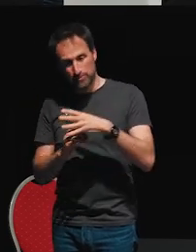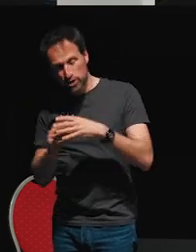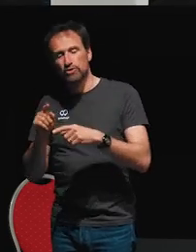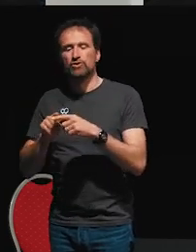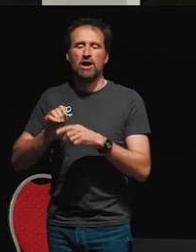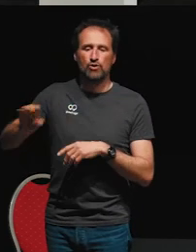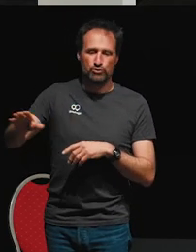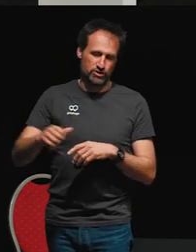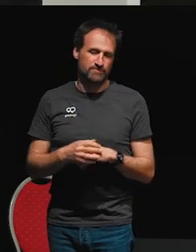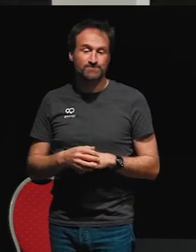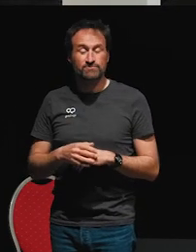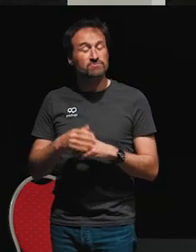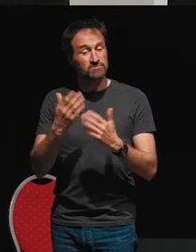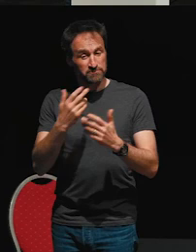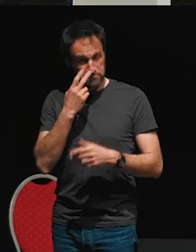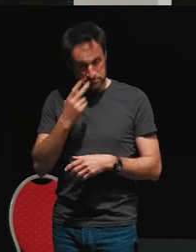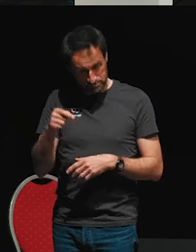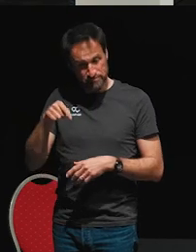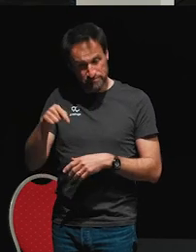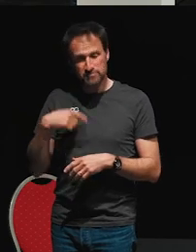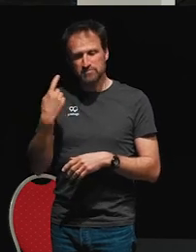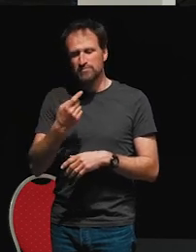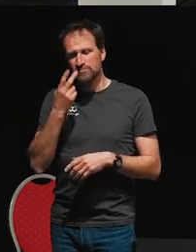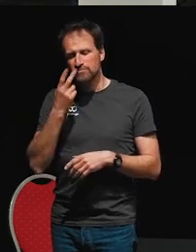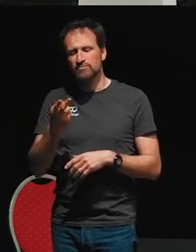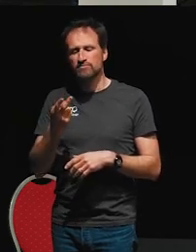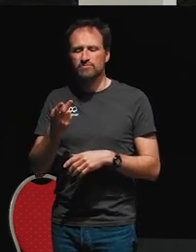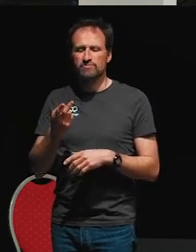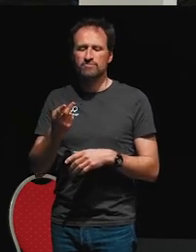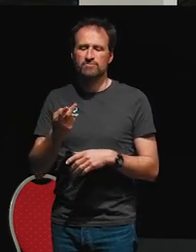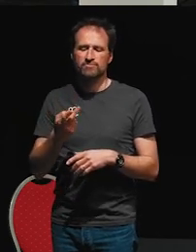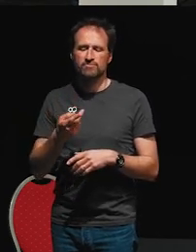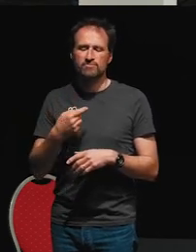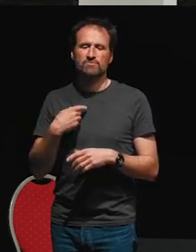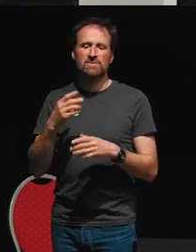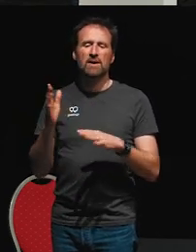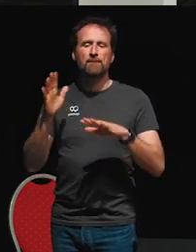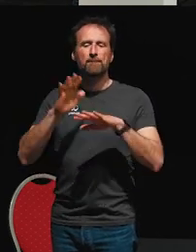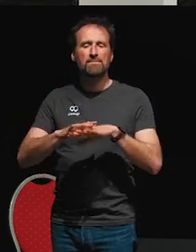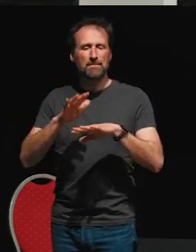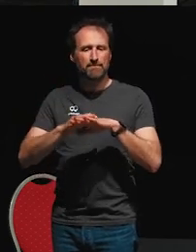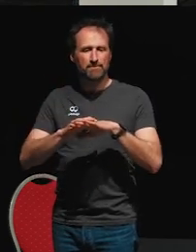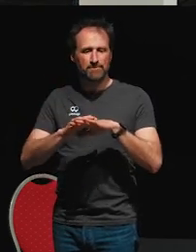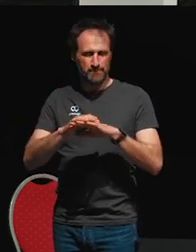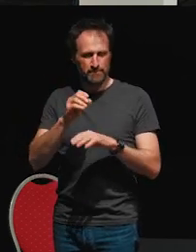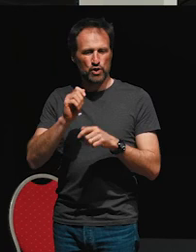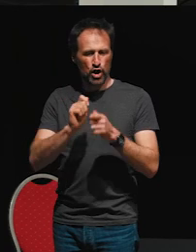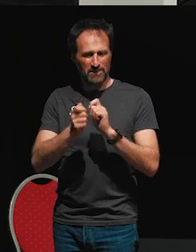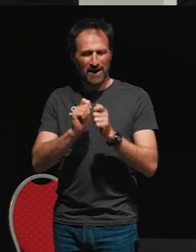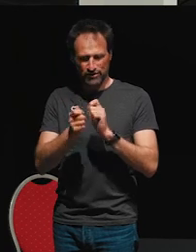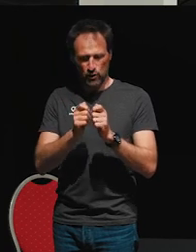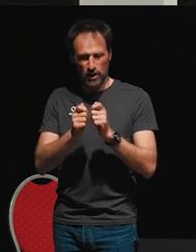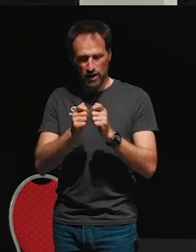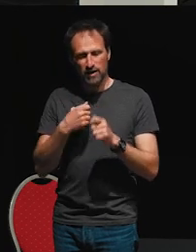can see one of these as well. We're going to go for the quite common map operator. Now instead of just